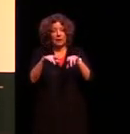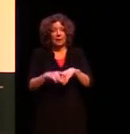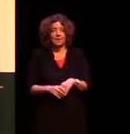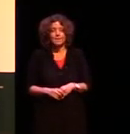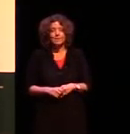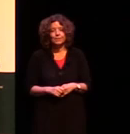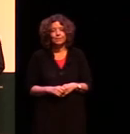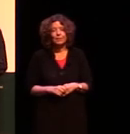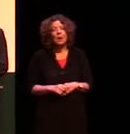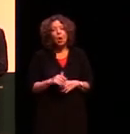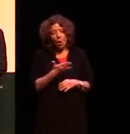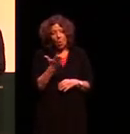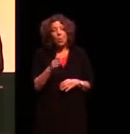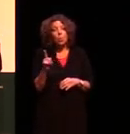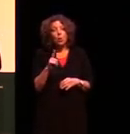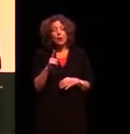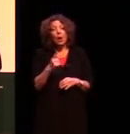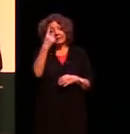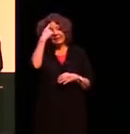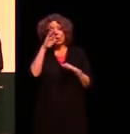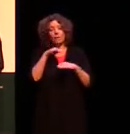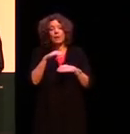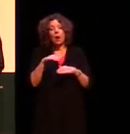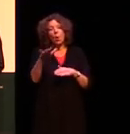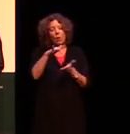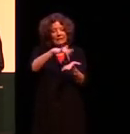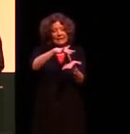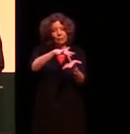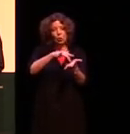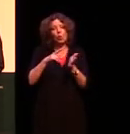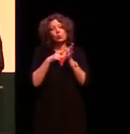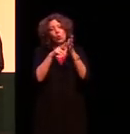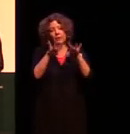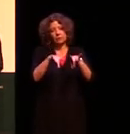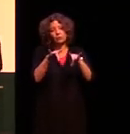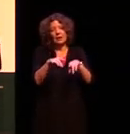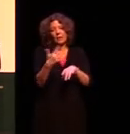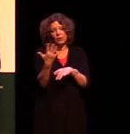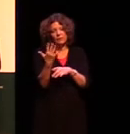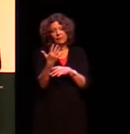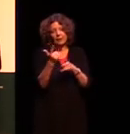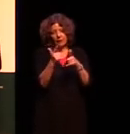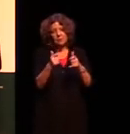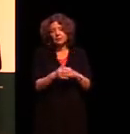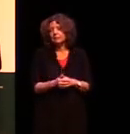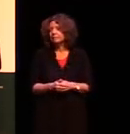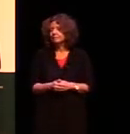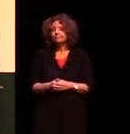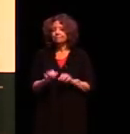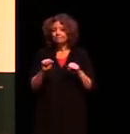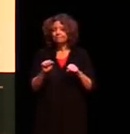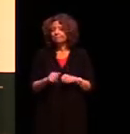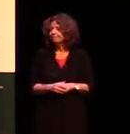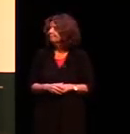they're all the ones I was thinking of are all in central or northern Australia yeah yeah